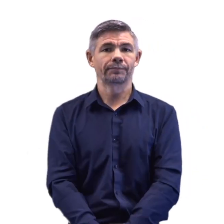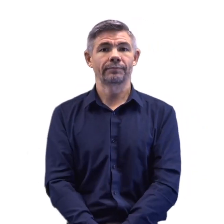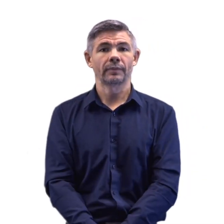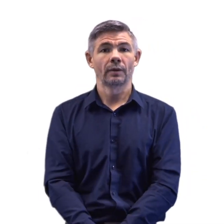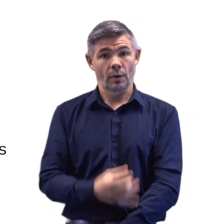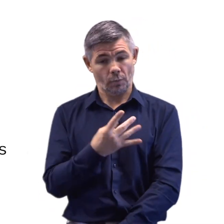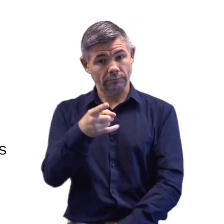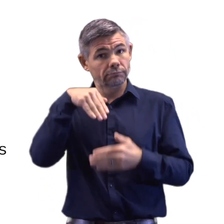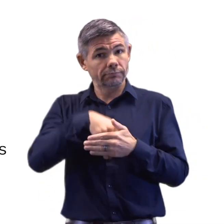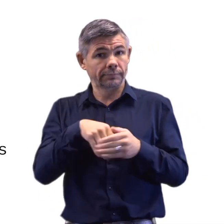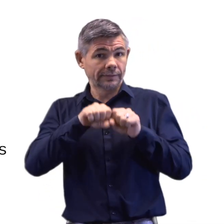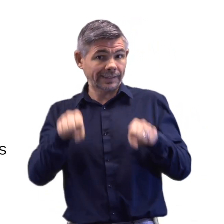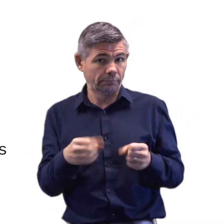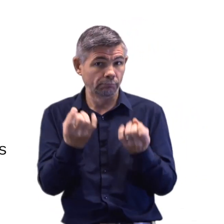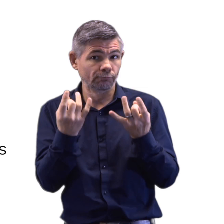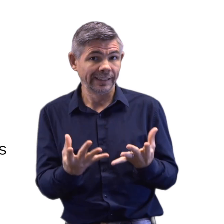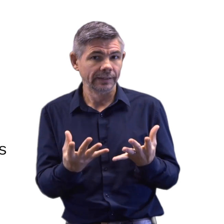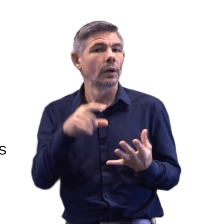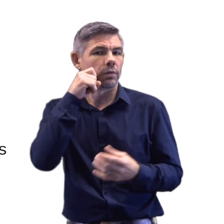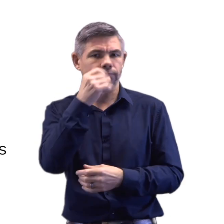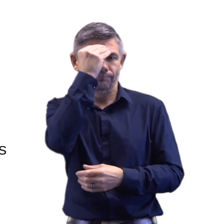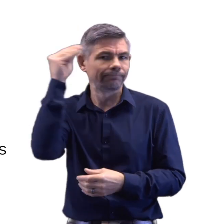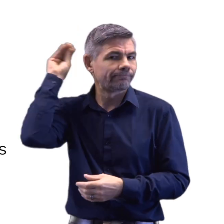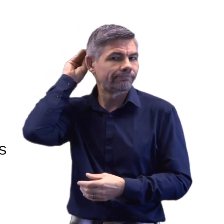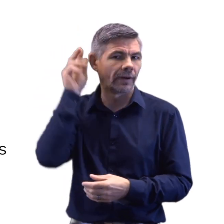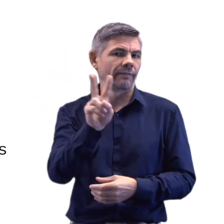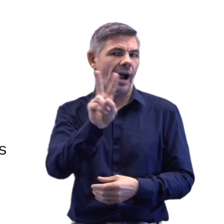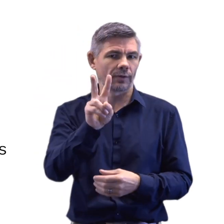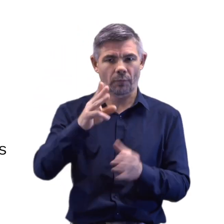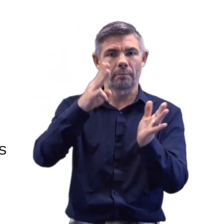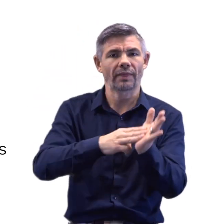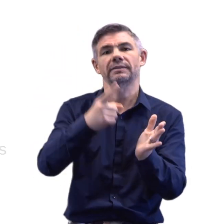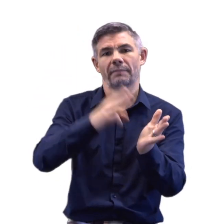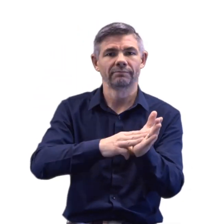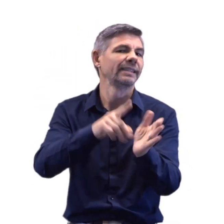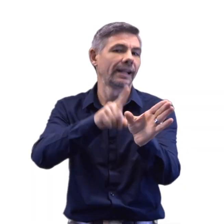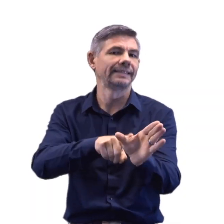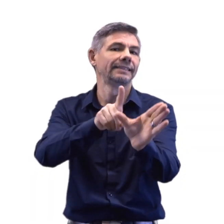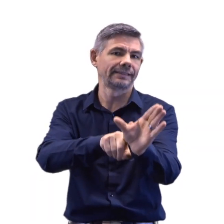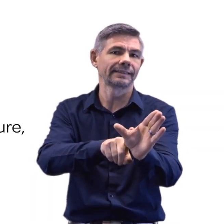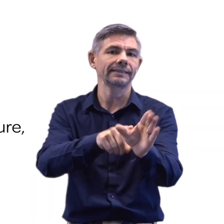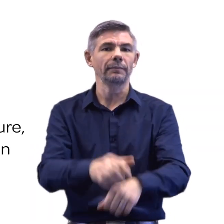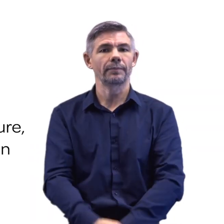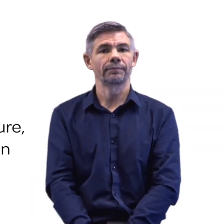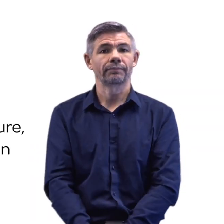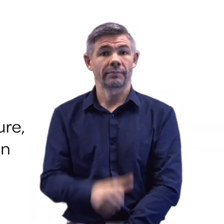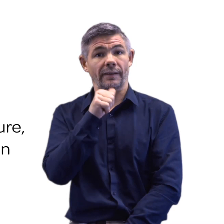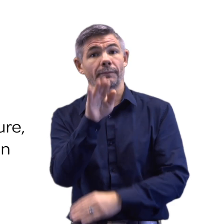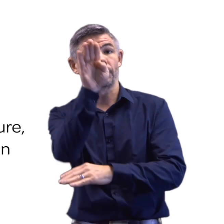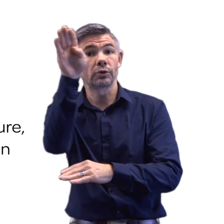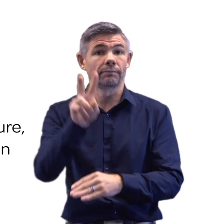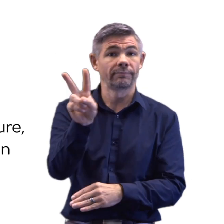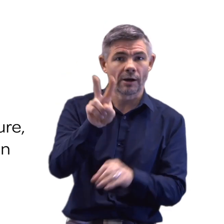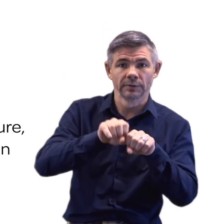Once the immune system is primed, it will remember the virus for months or even years. If we encounter the virus in the